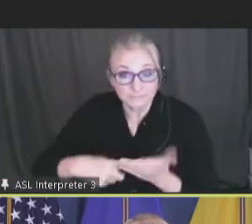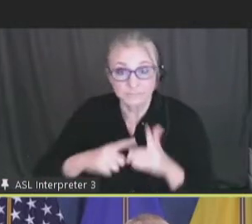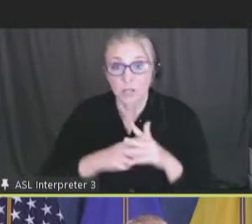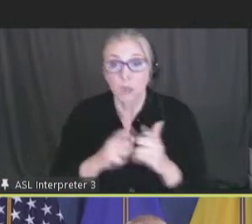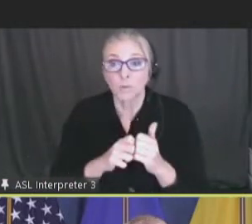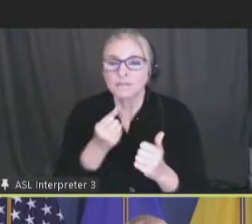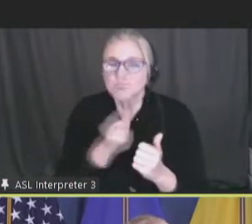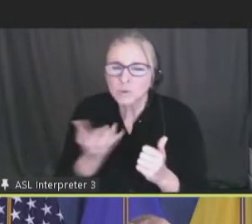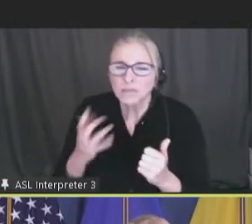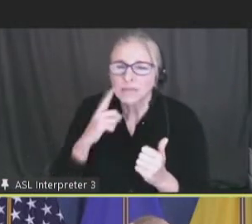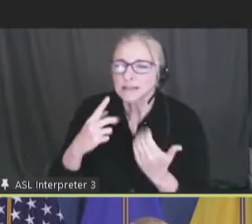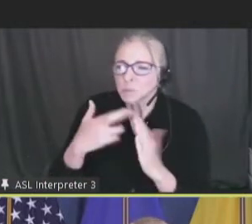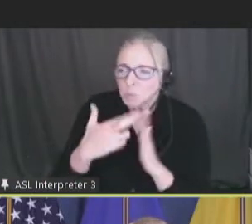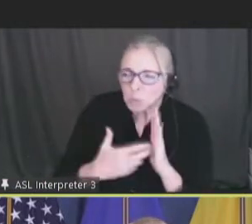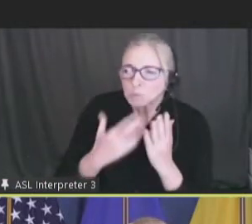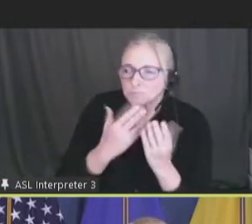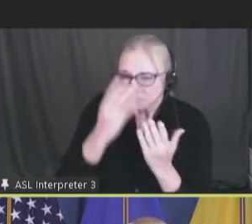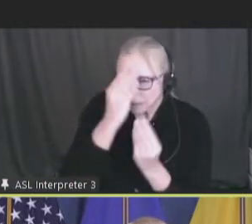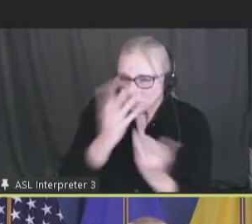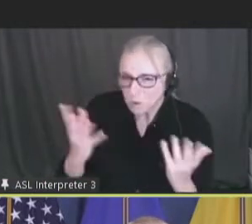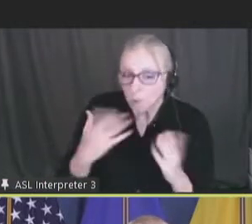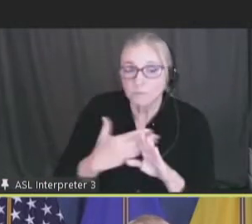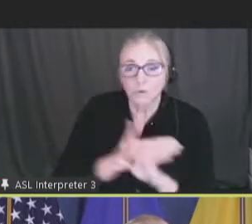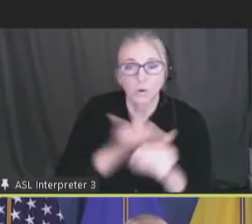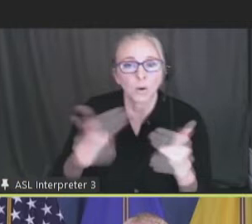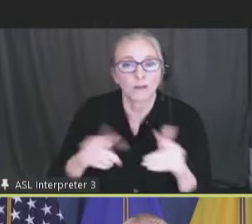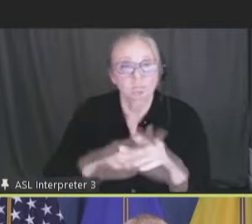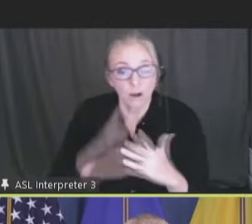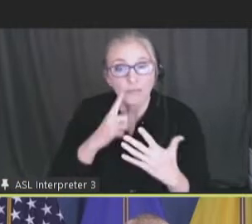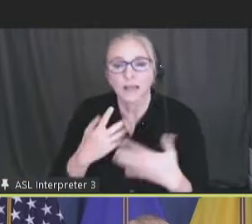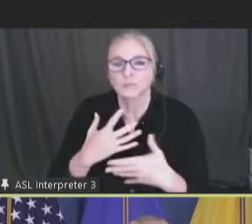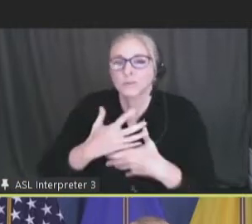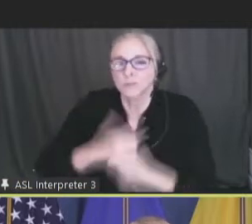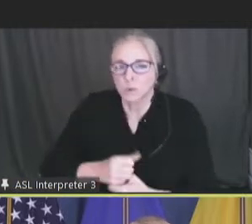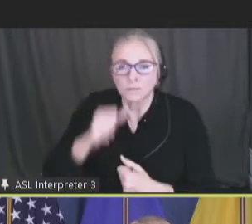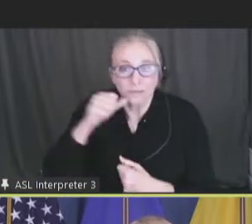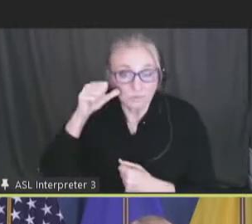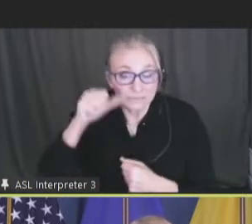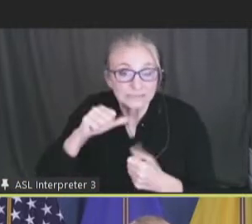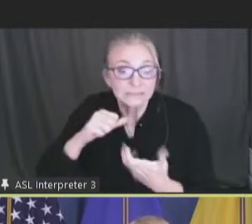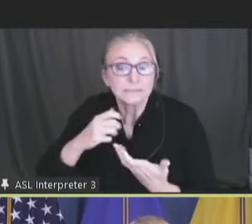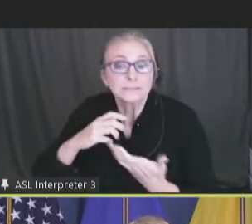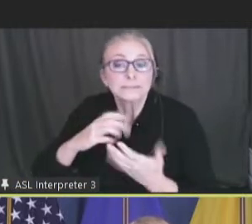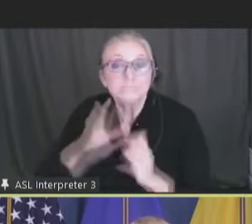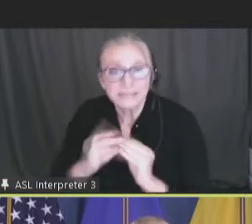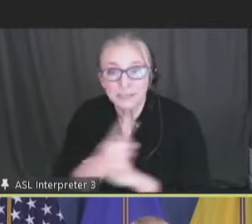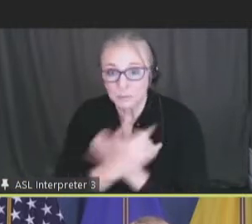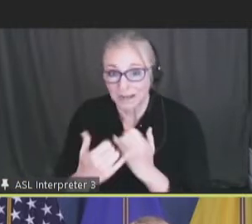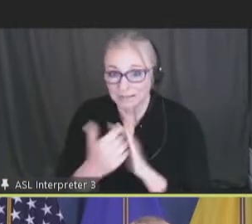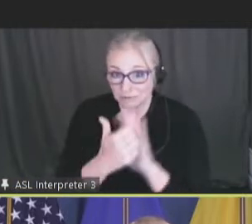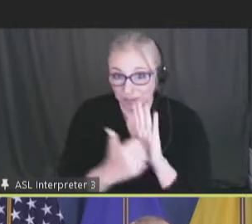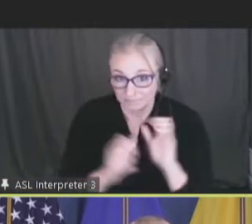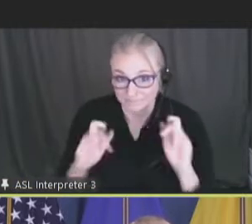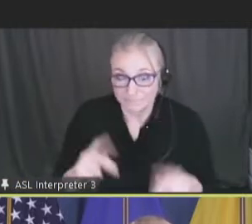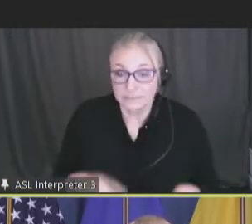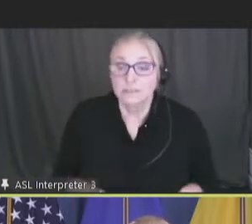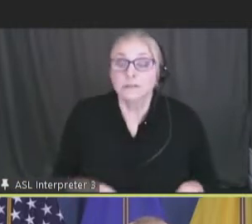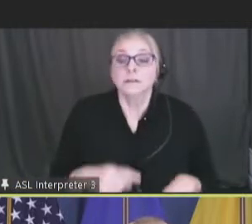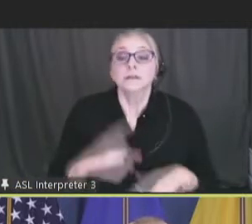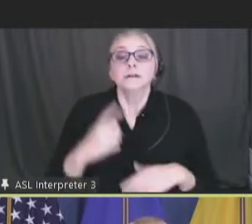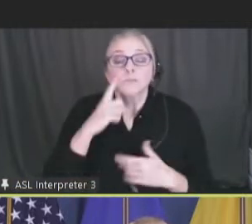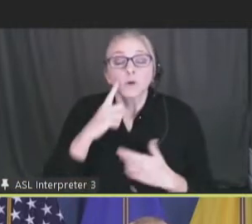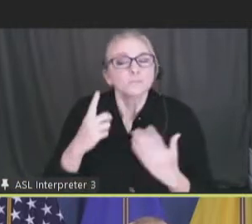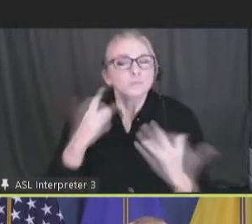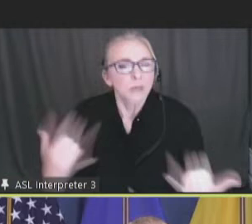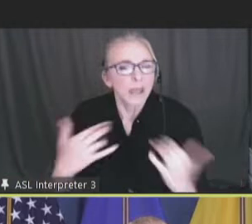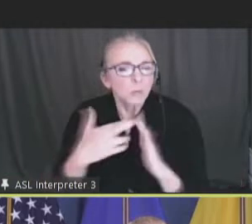housekeeping items and then we'll move on to a high-level overview of yesterday's meeting and today's agenda. In terms of housekeeping,